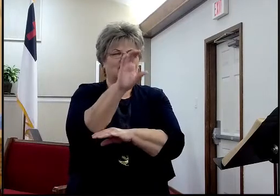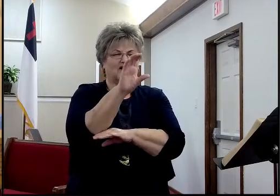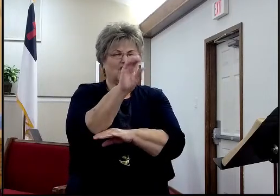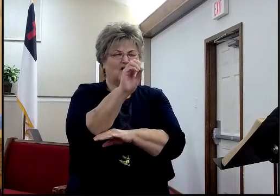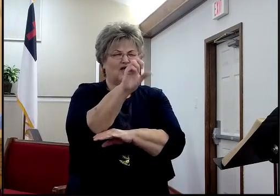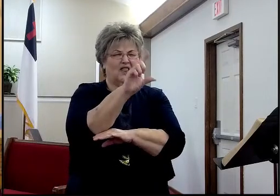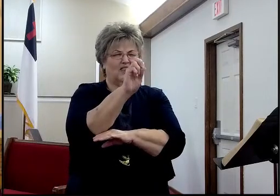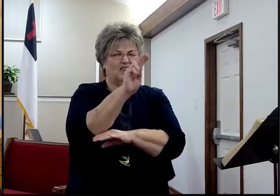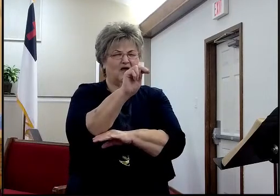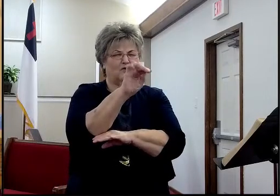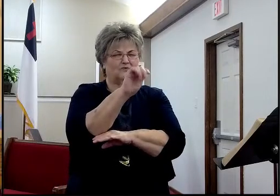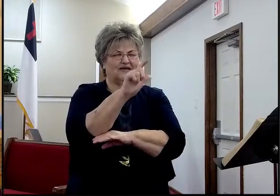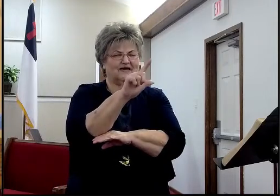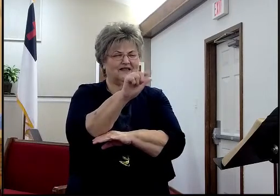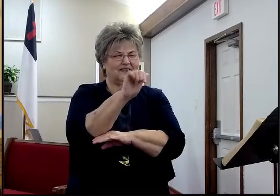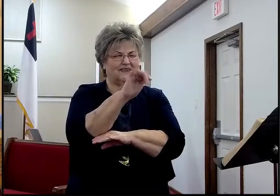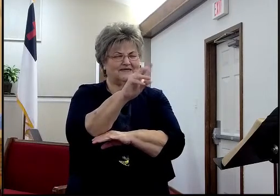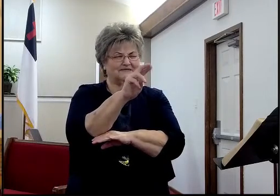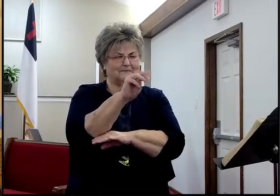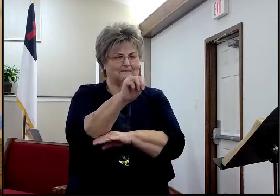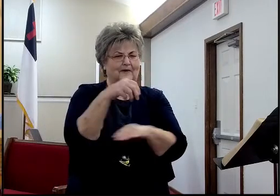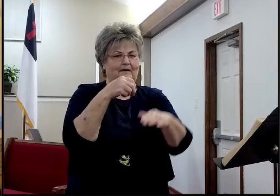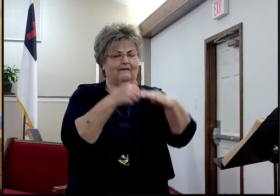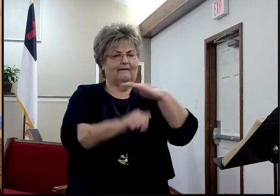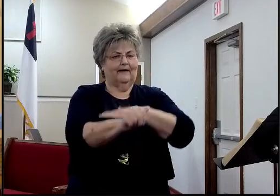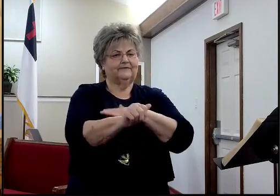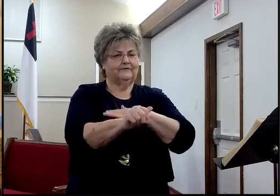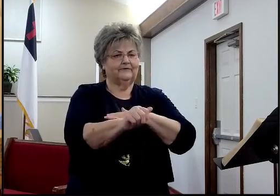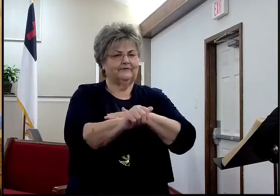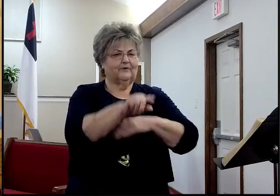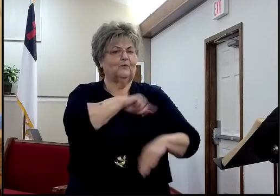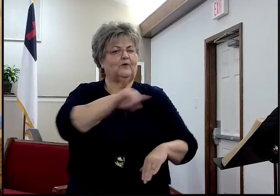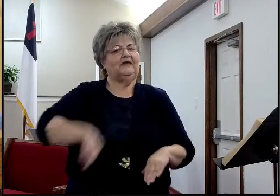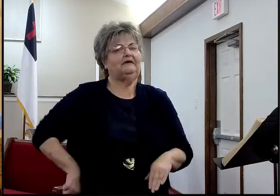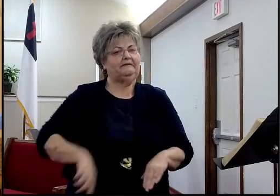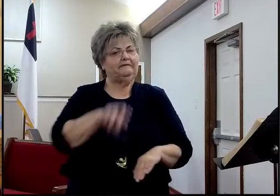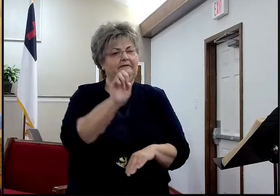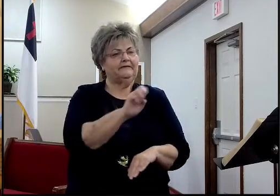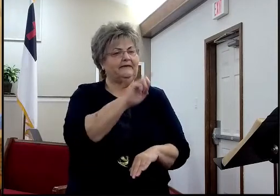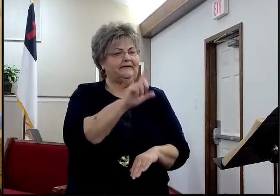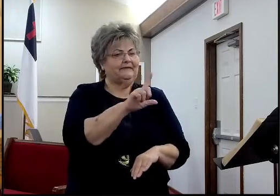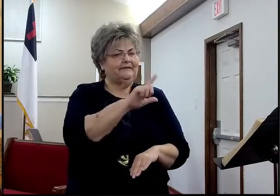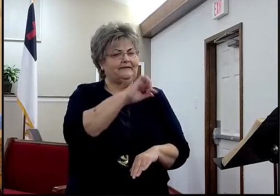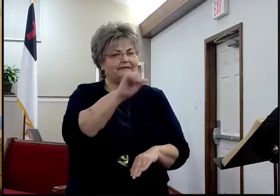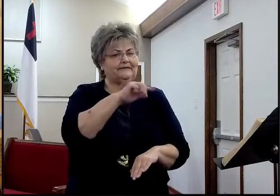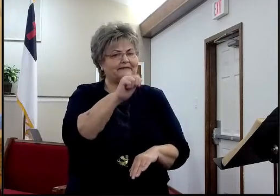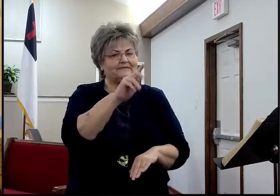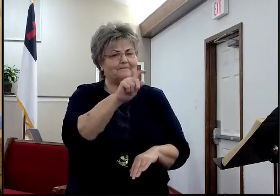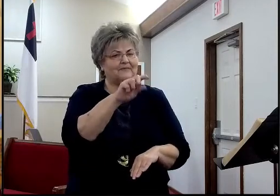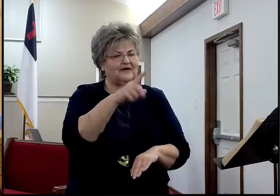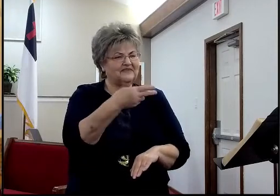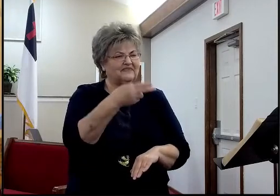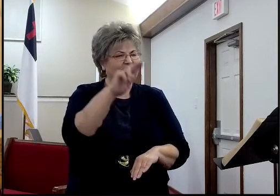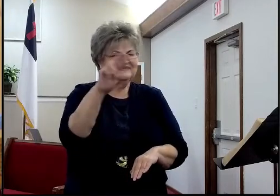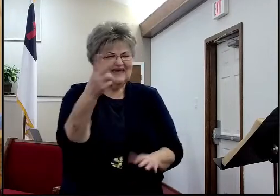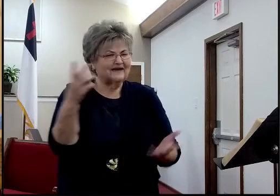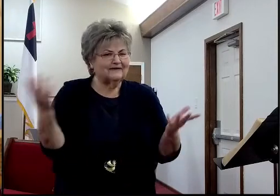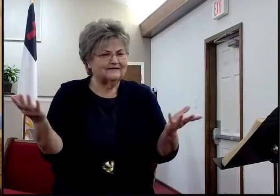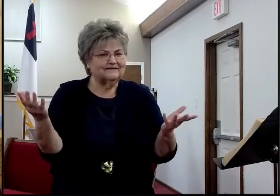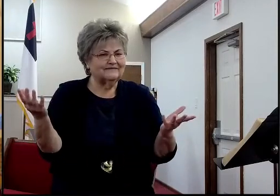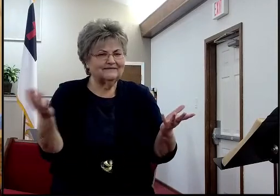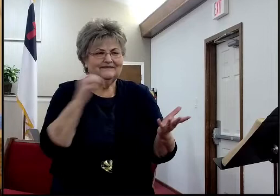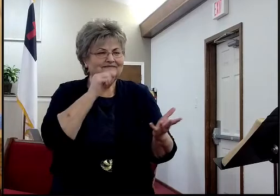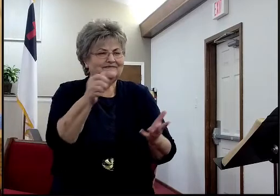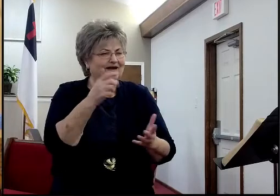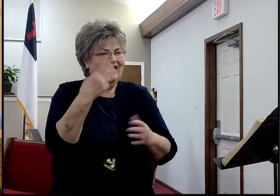I was appalled, and disgusted, and then, and it doesn't matter, what you think about all that, I just thought, really,